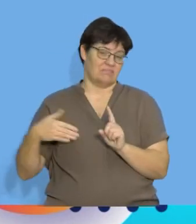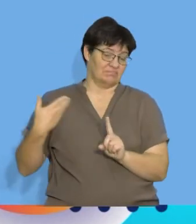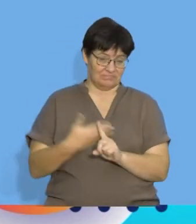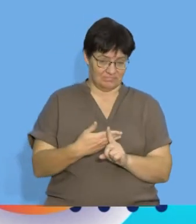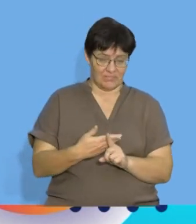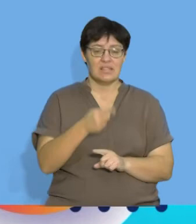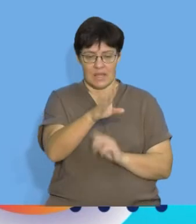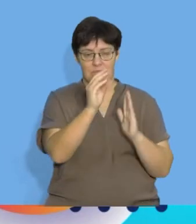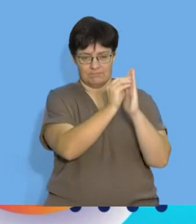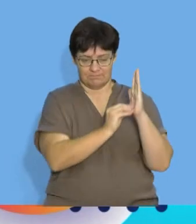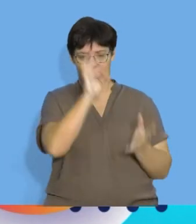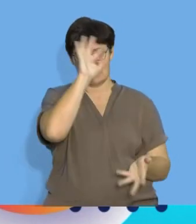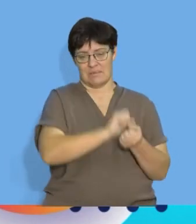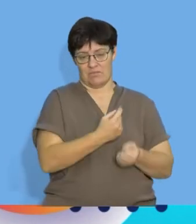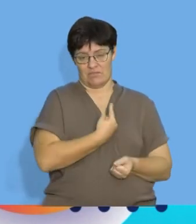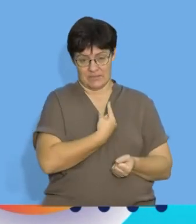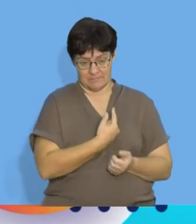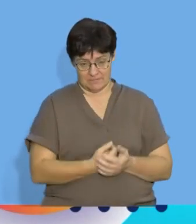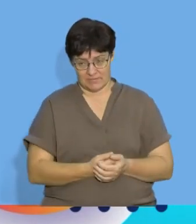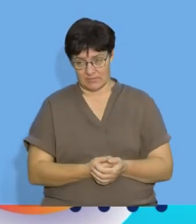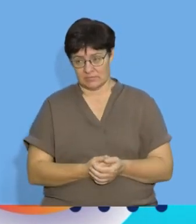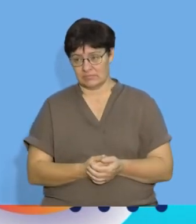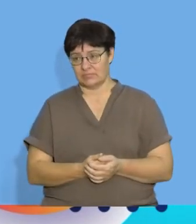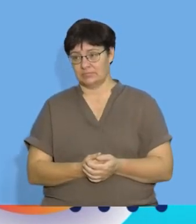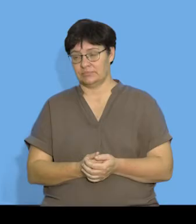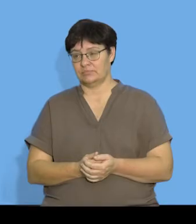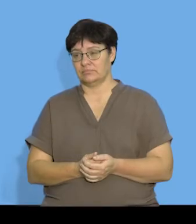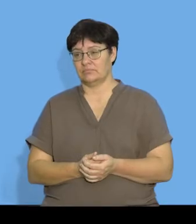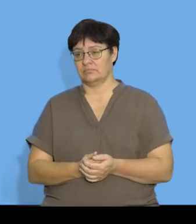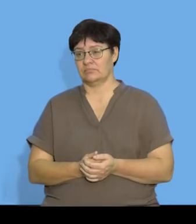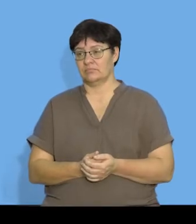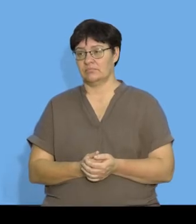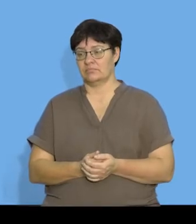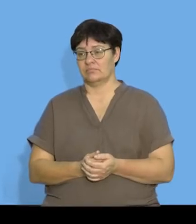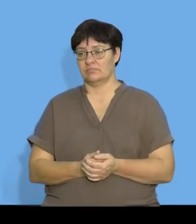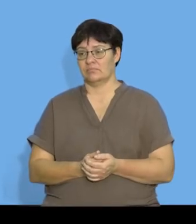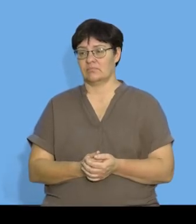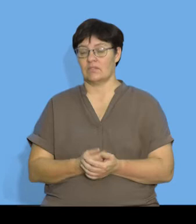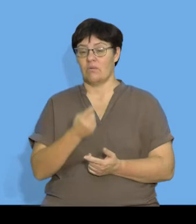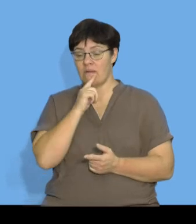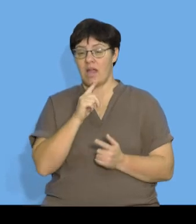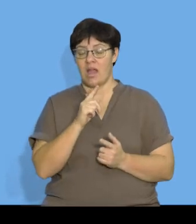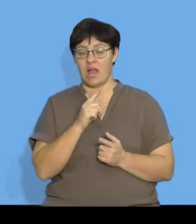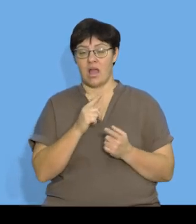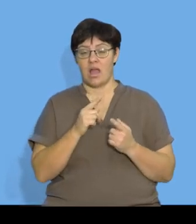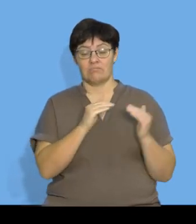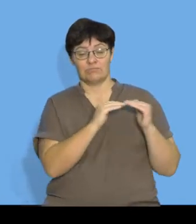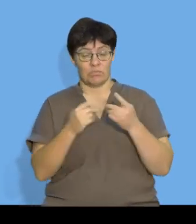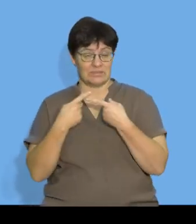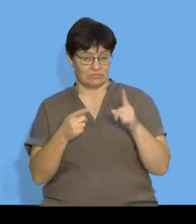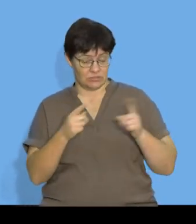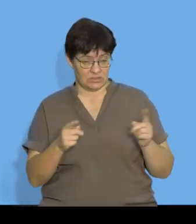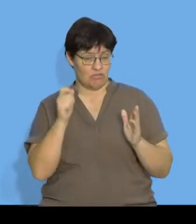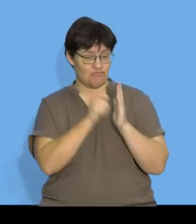we've covered in this lesson so also you can write a bit of a summary for yourself so we discuss that the common